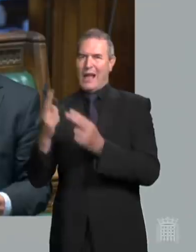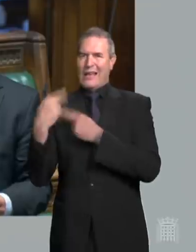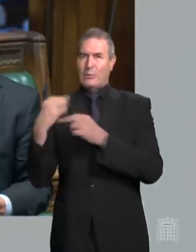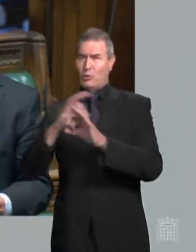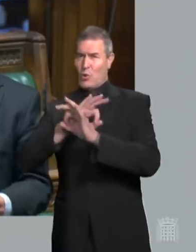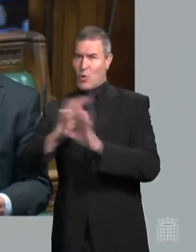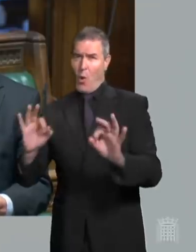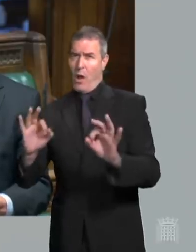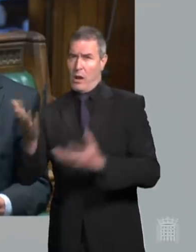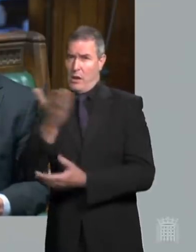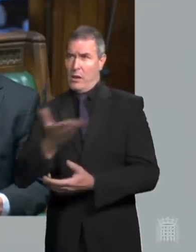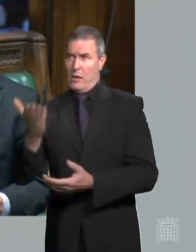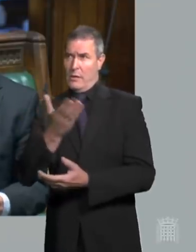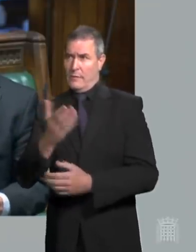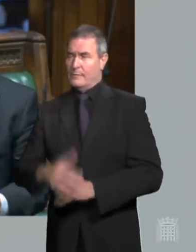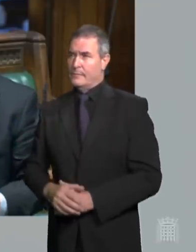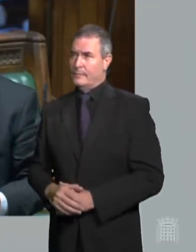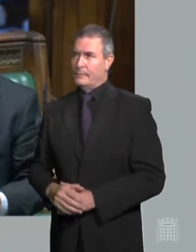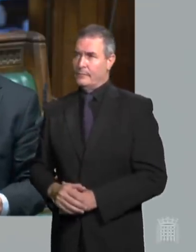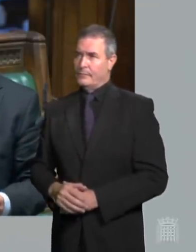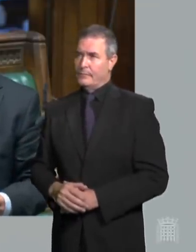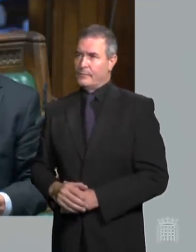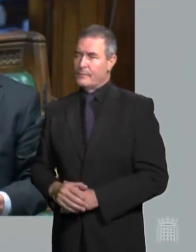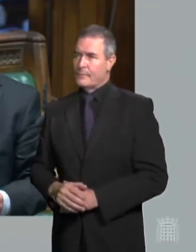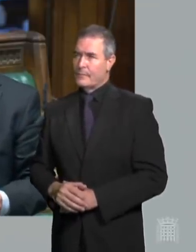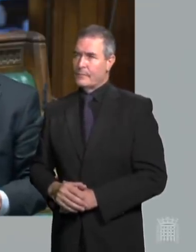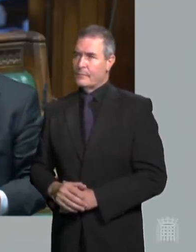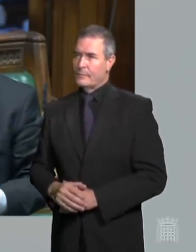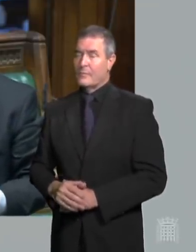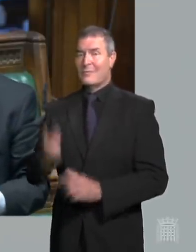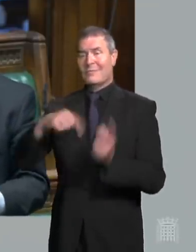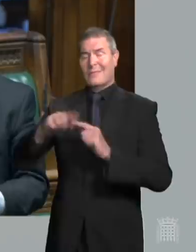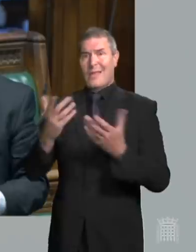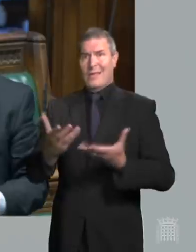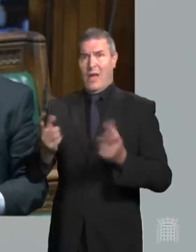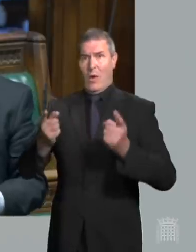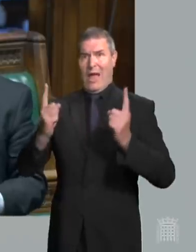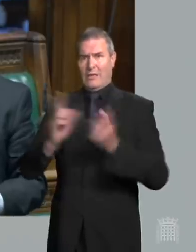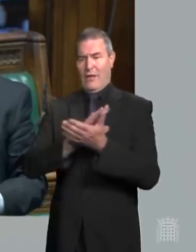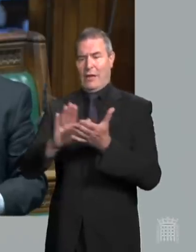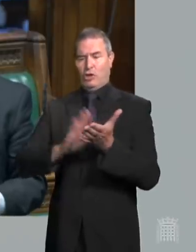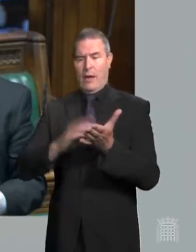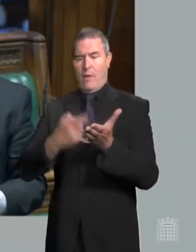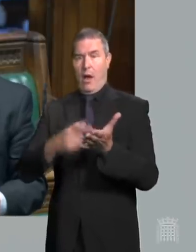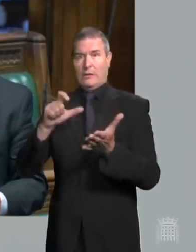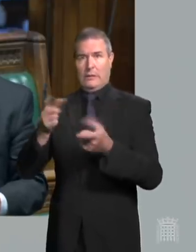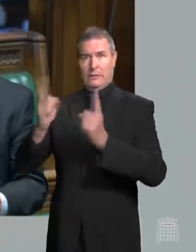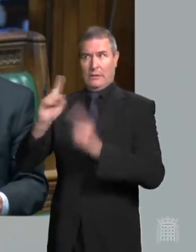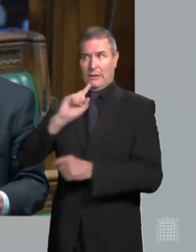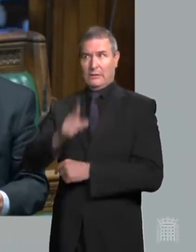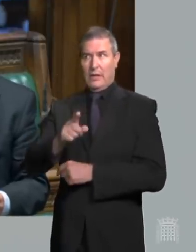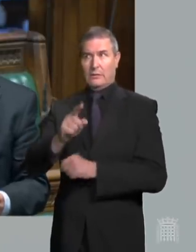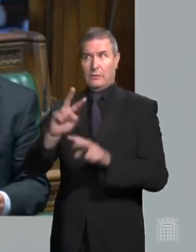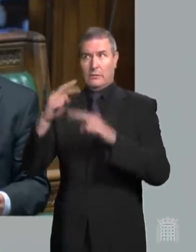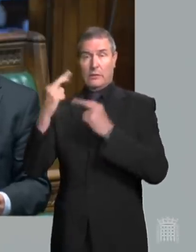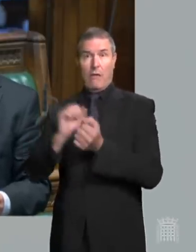managed to hoodwink, mislead his own Treasury ministers. Now, according to the head of HMRC, the retrospective loan